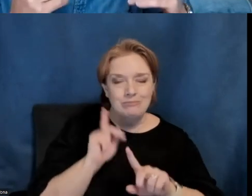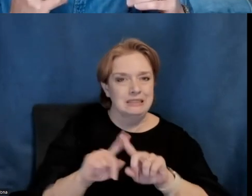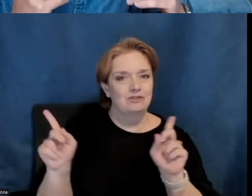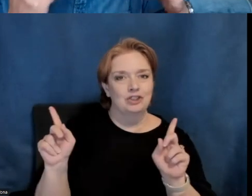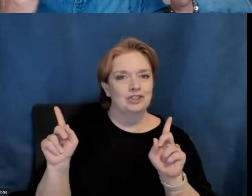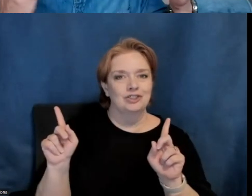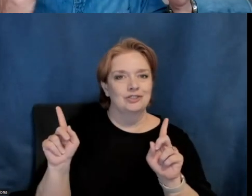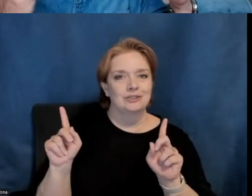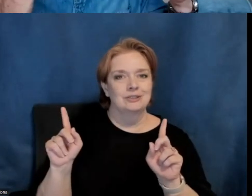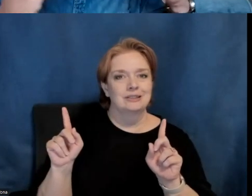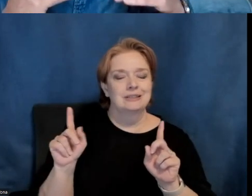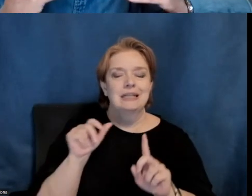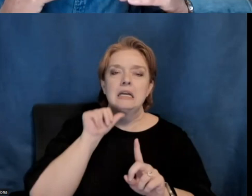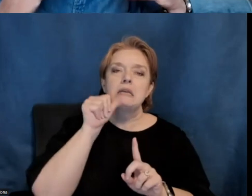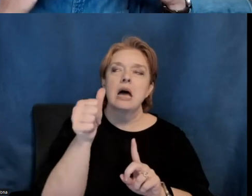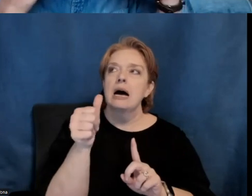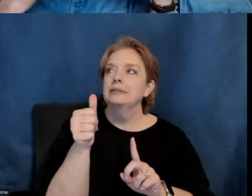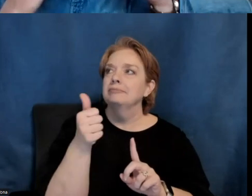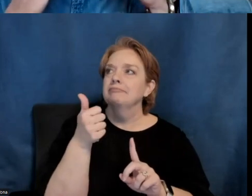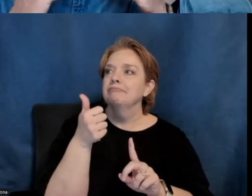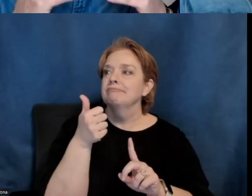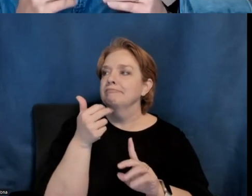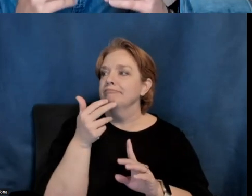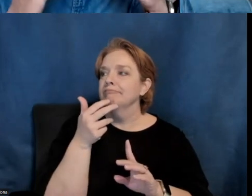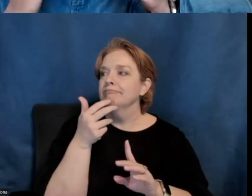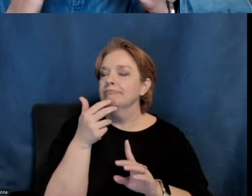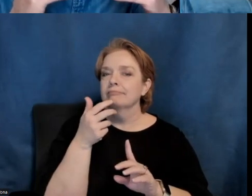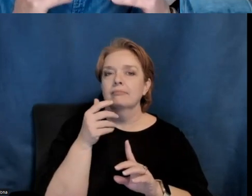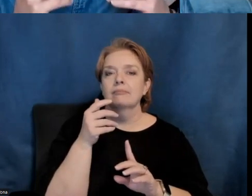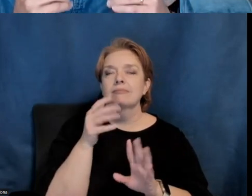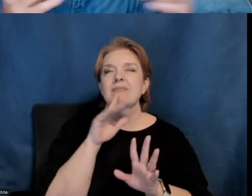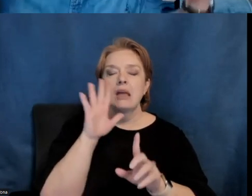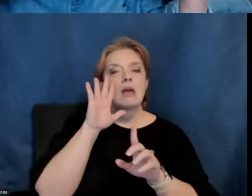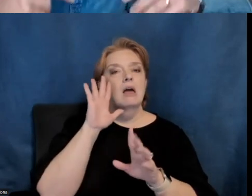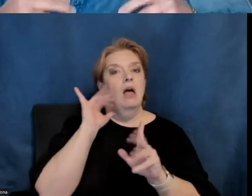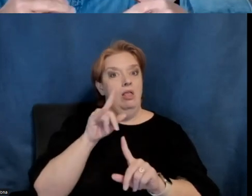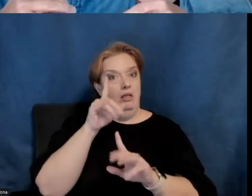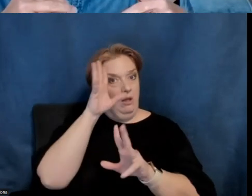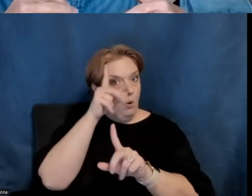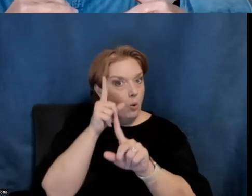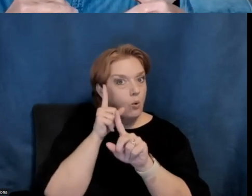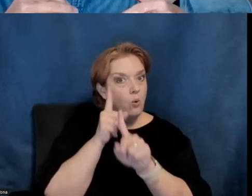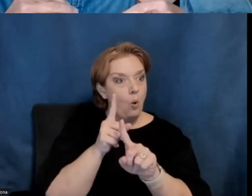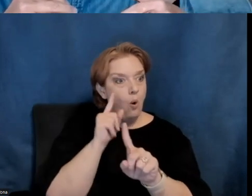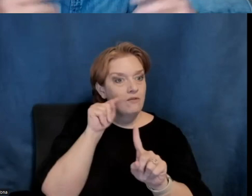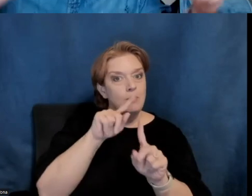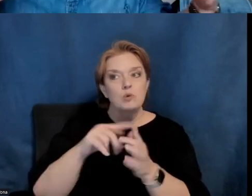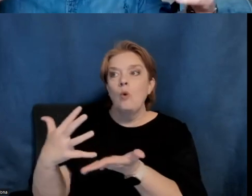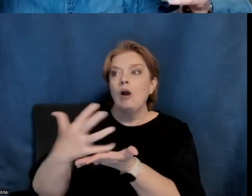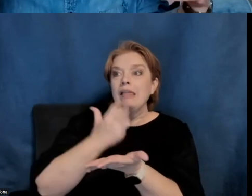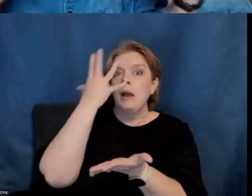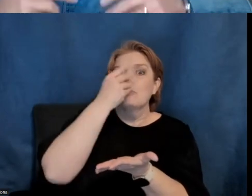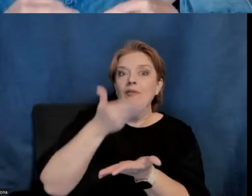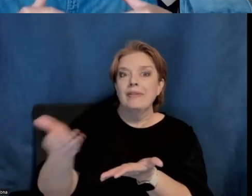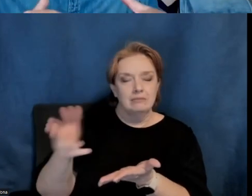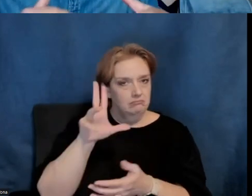instead of, uh, uh, you know, the, the object is not necessarily to just collect beautiful things. The